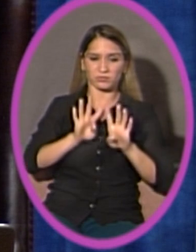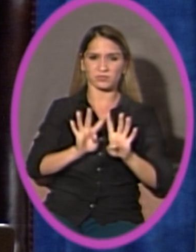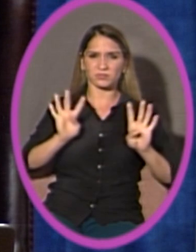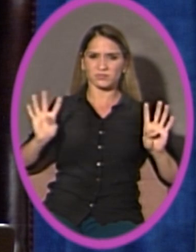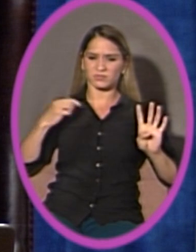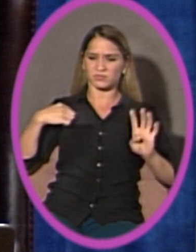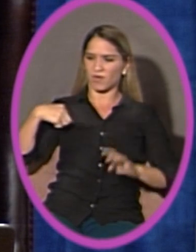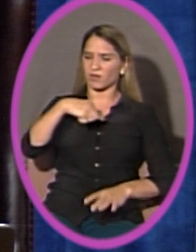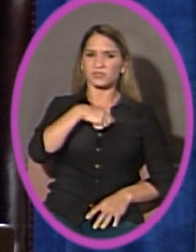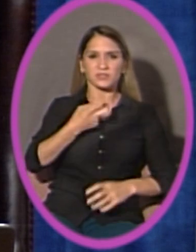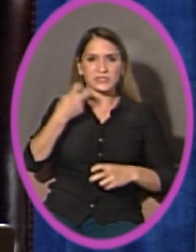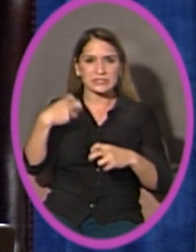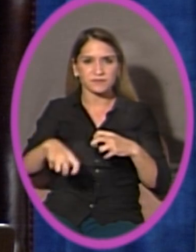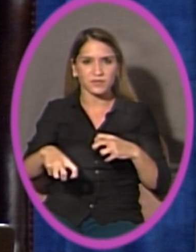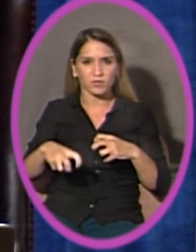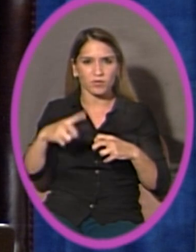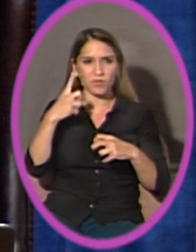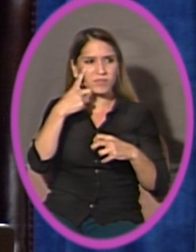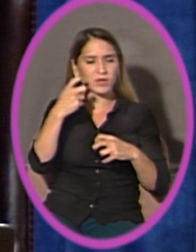by the public.